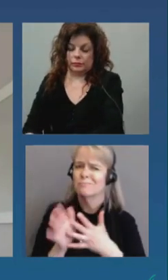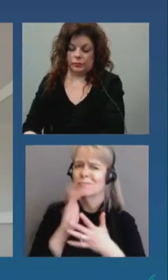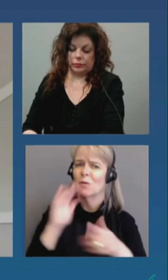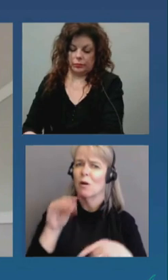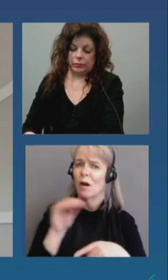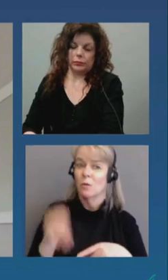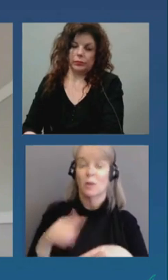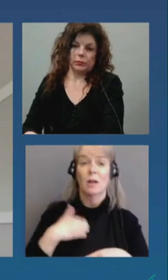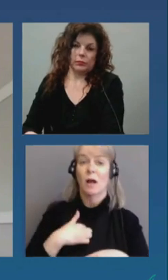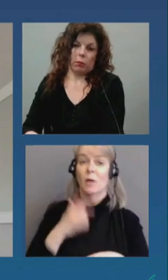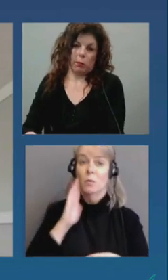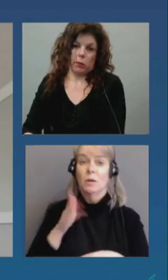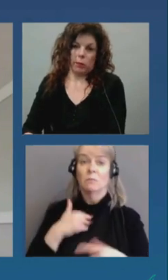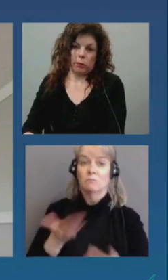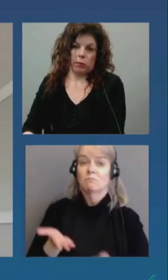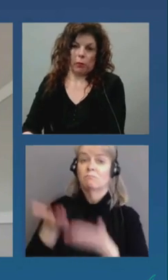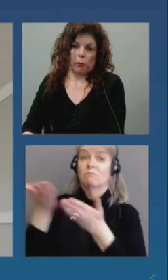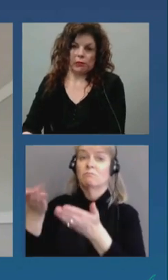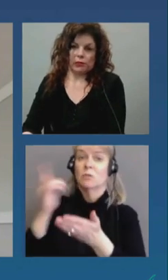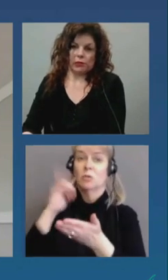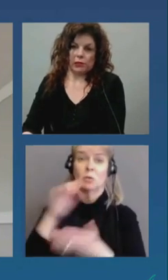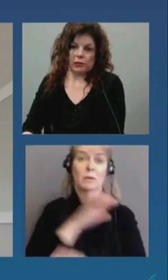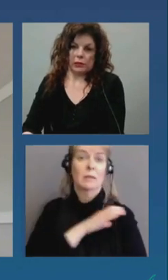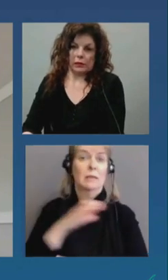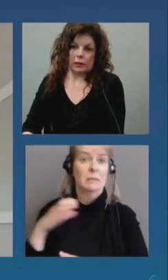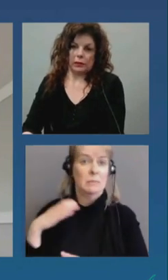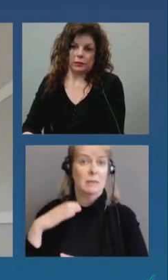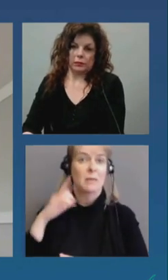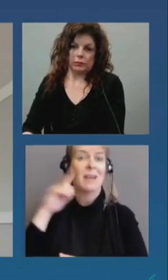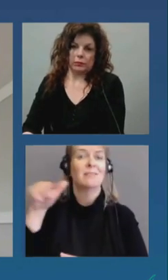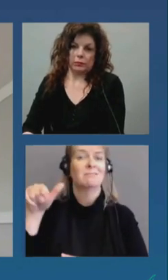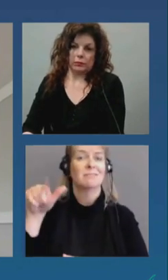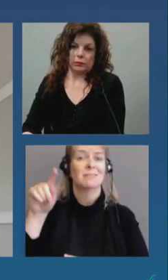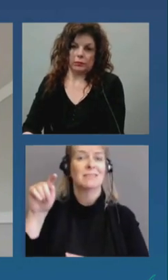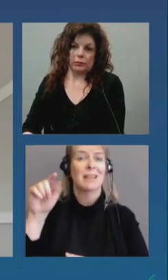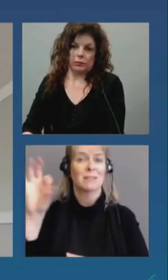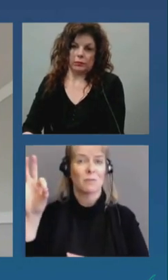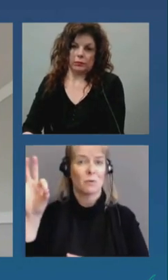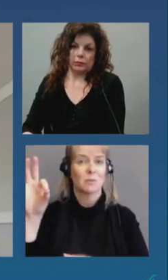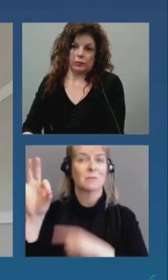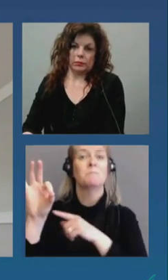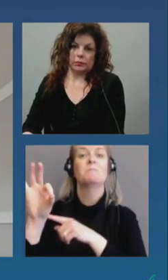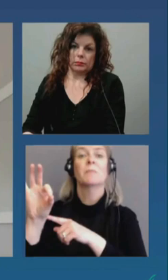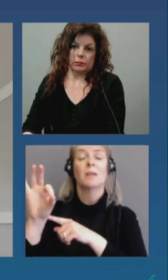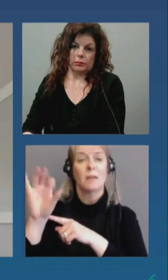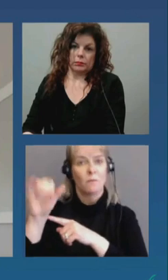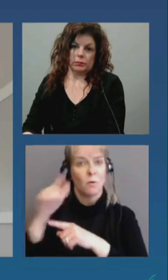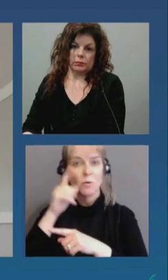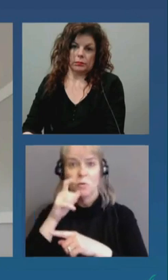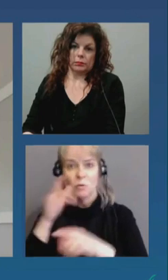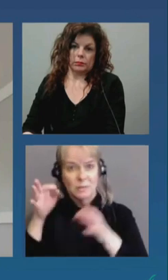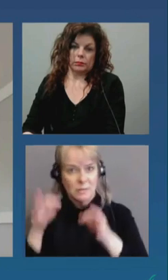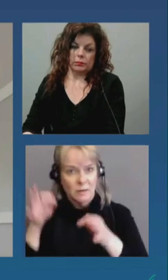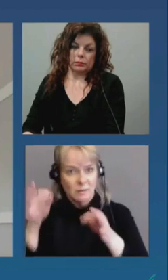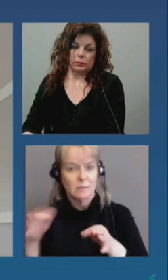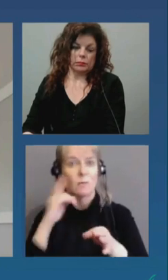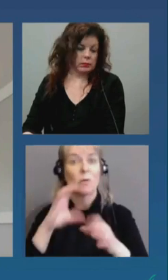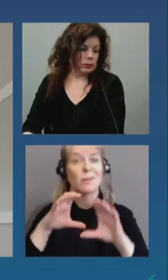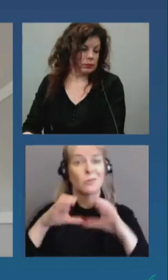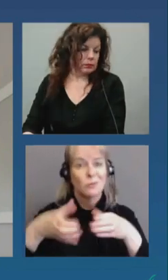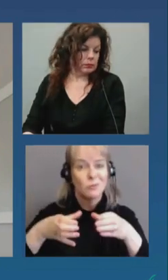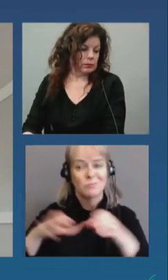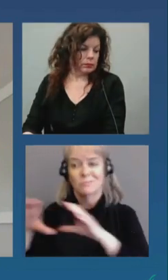and and they will be public about their assessment and we will be public about how